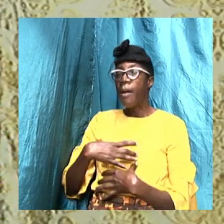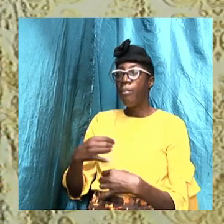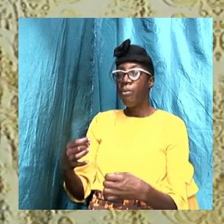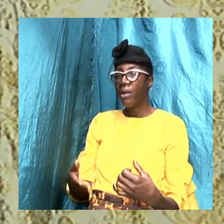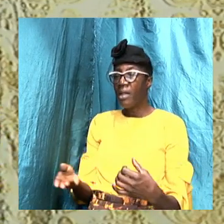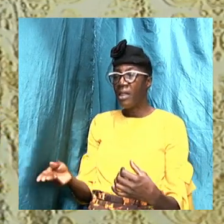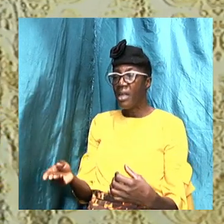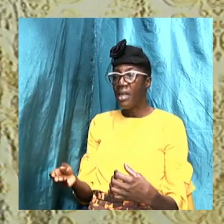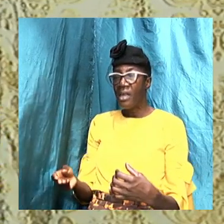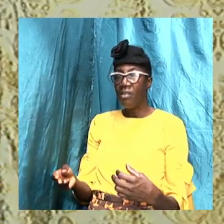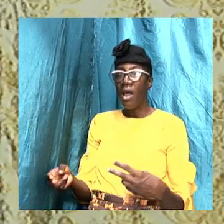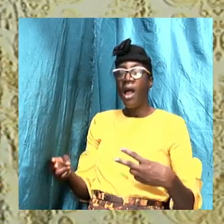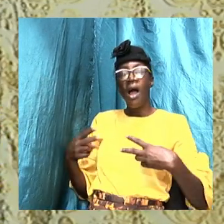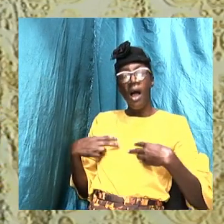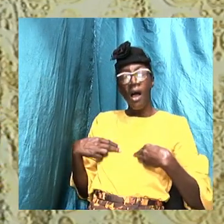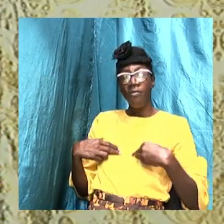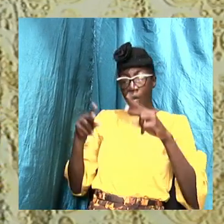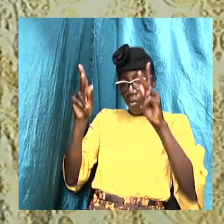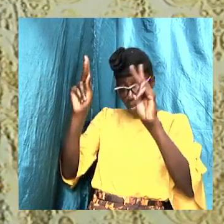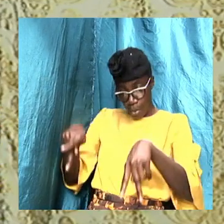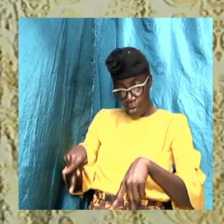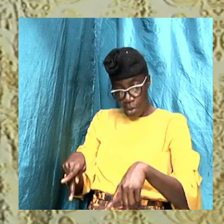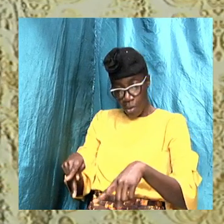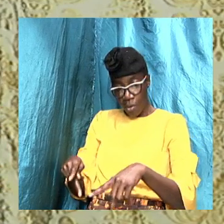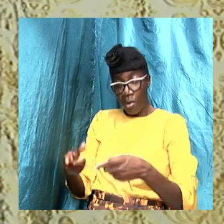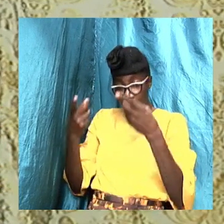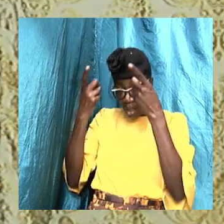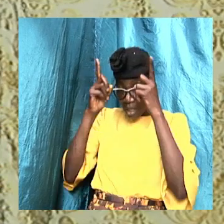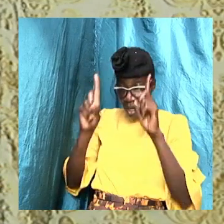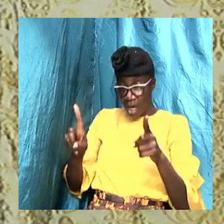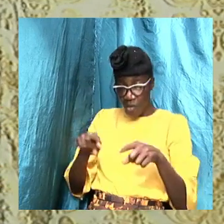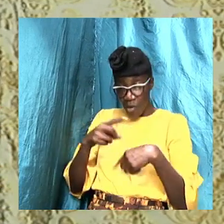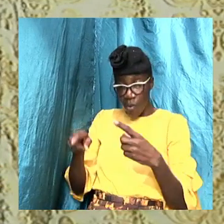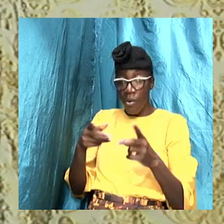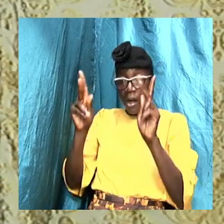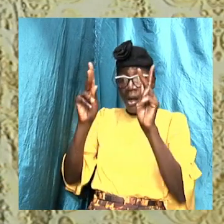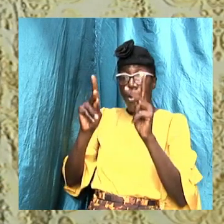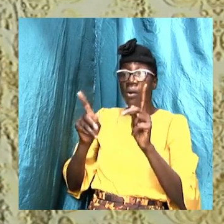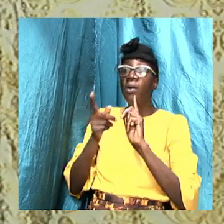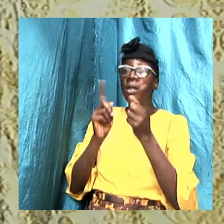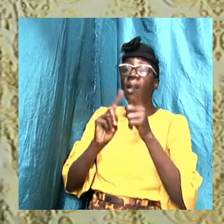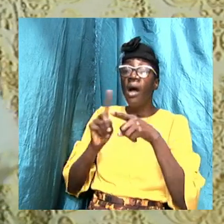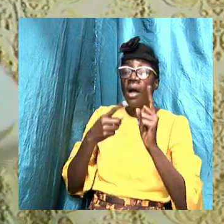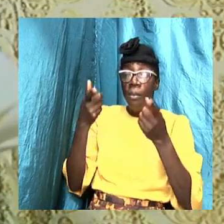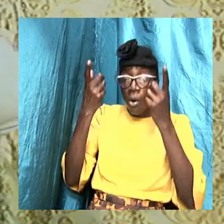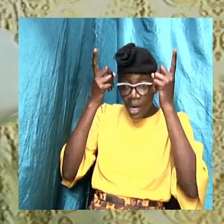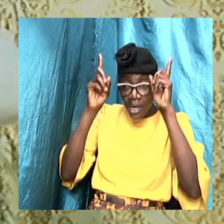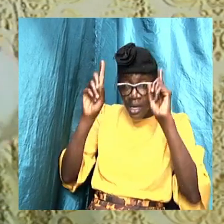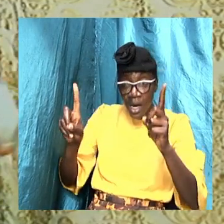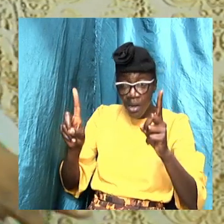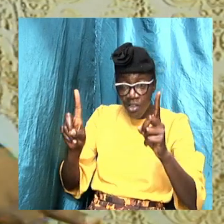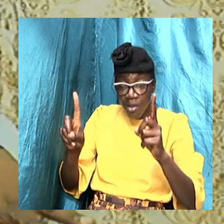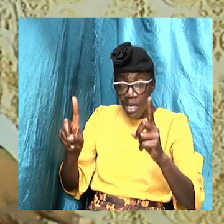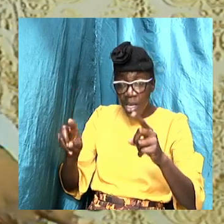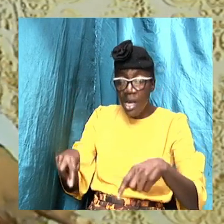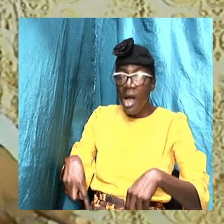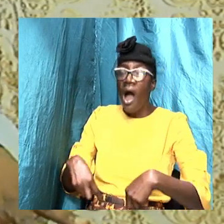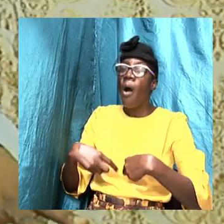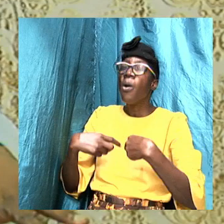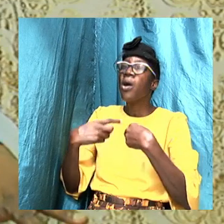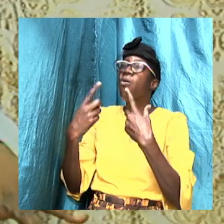now. We have to lay down the doctrine, you know. Because when we lay down the doctrine now, and we get into